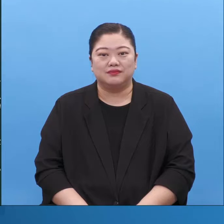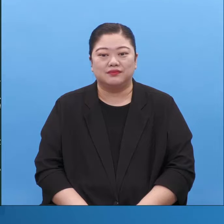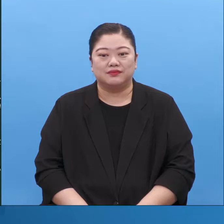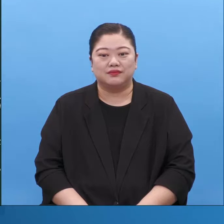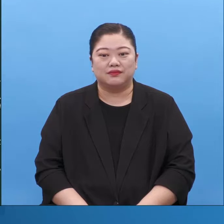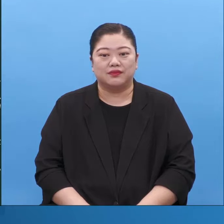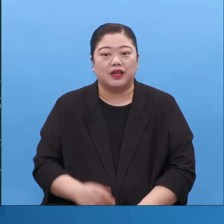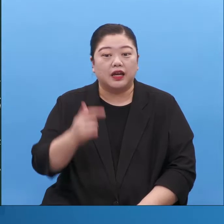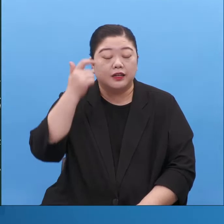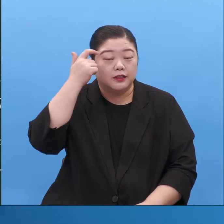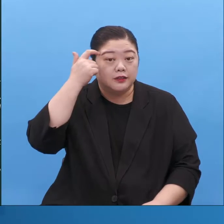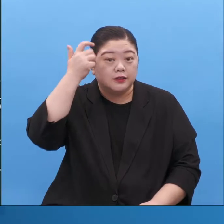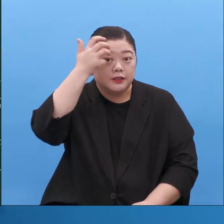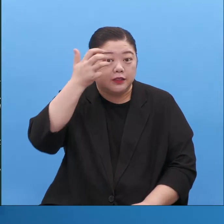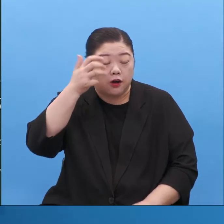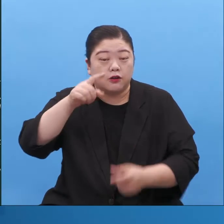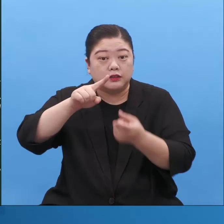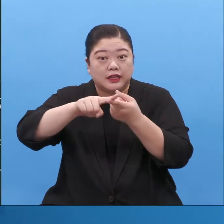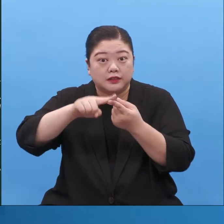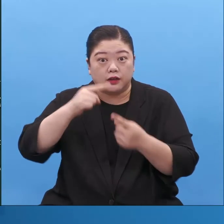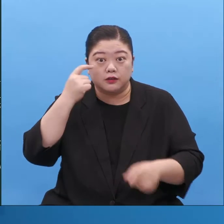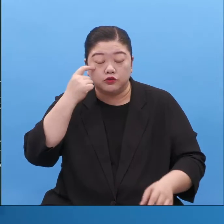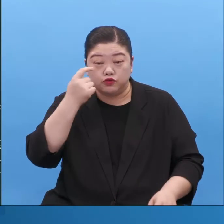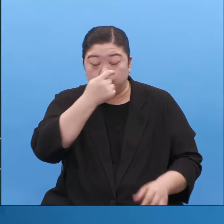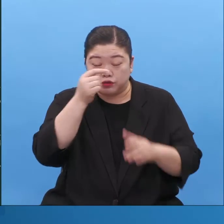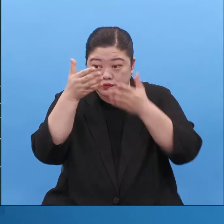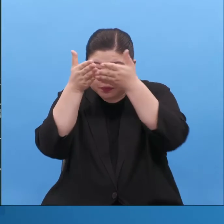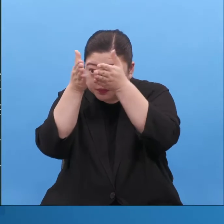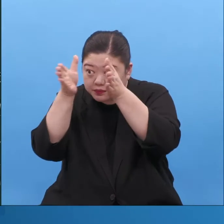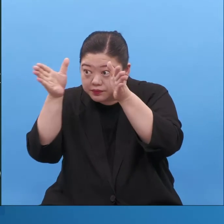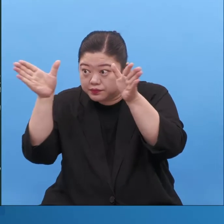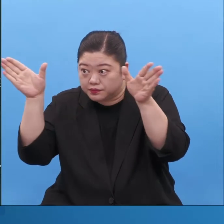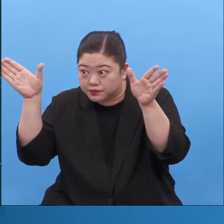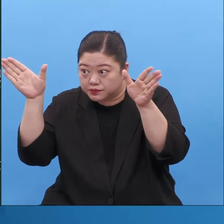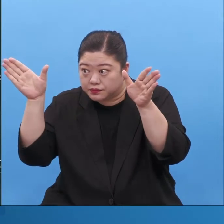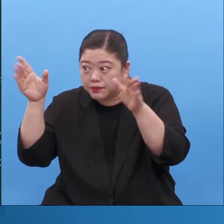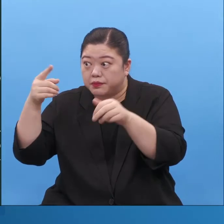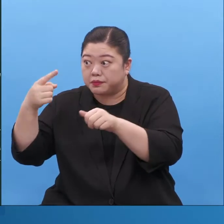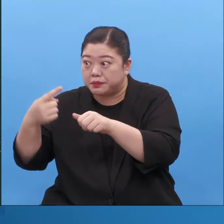And so if you know what these three points are the way you view everything will be accurate.